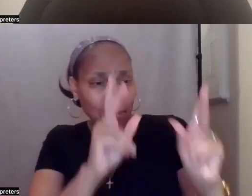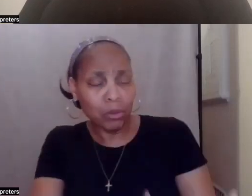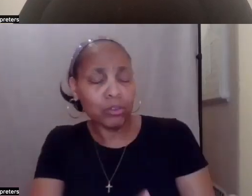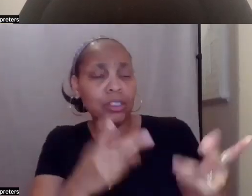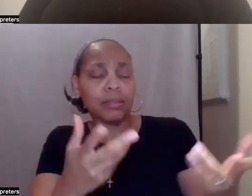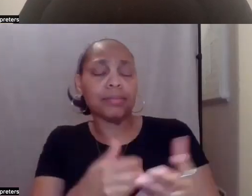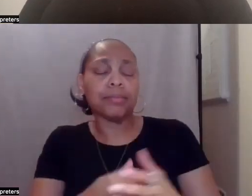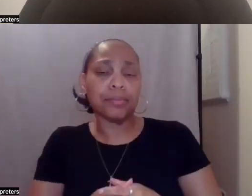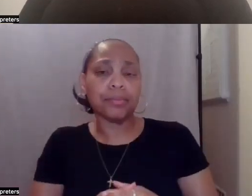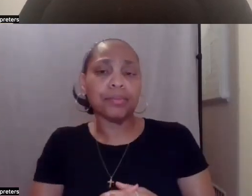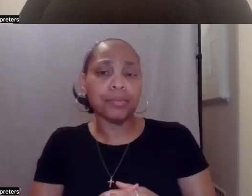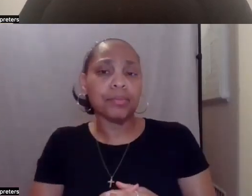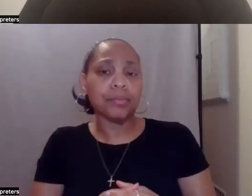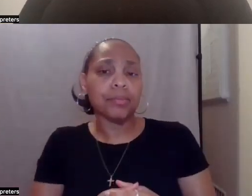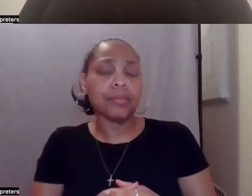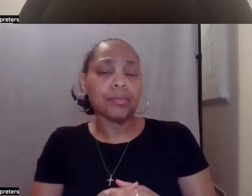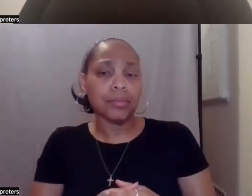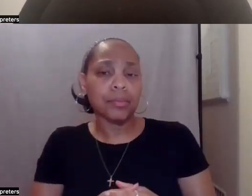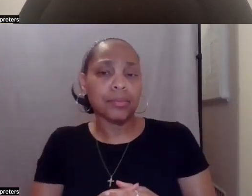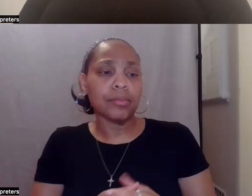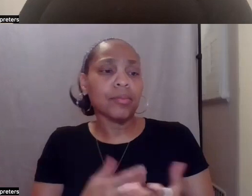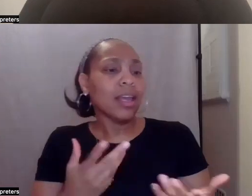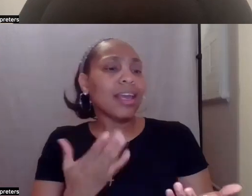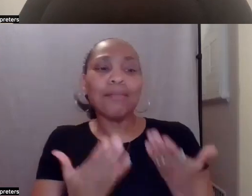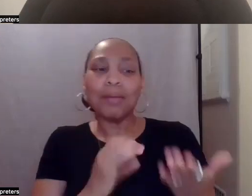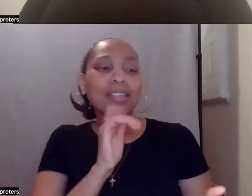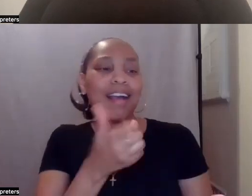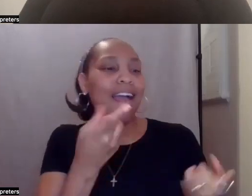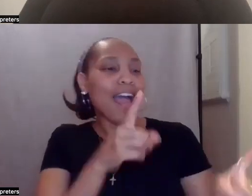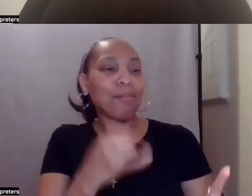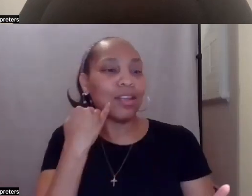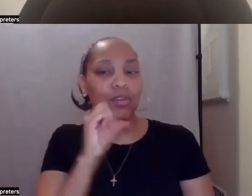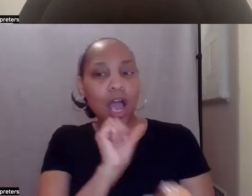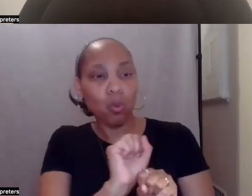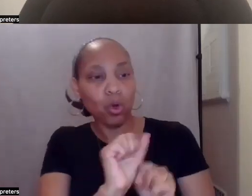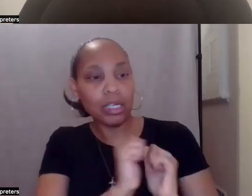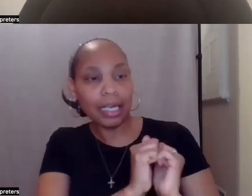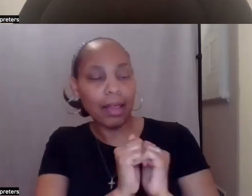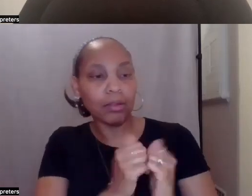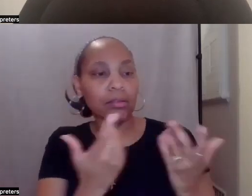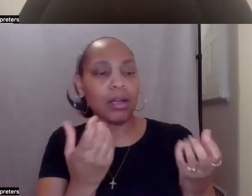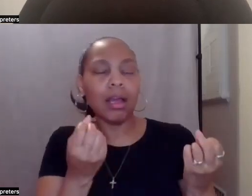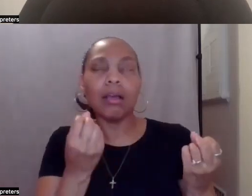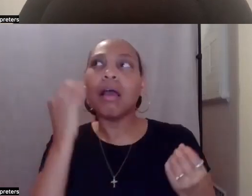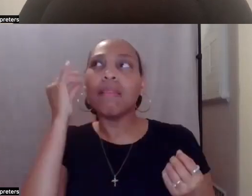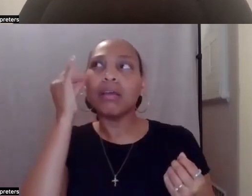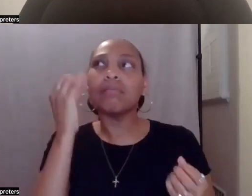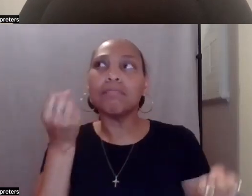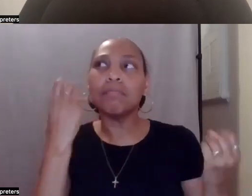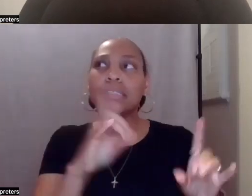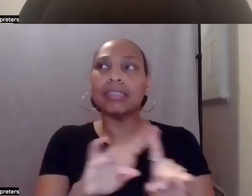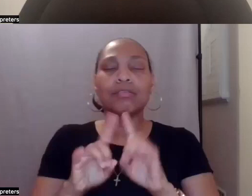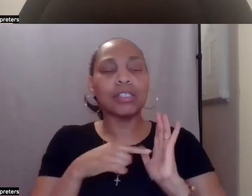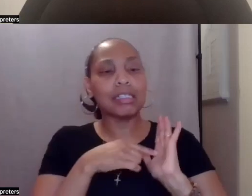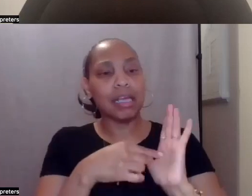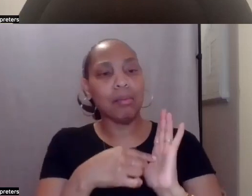that wouldn't happen if we weren't working together. I can think of several examples where, you know, we show up